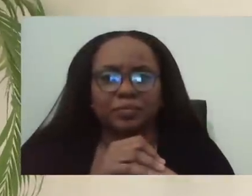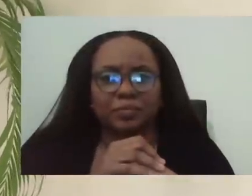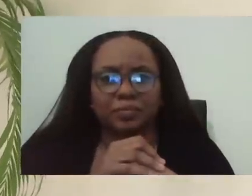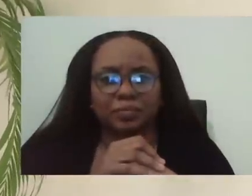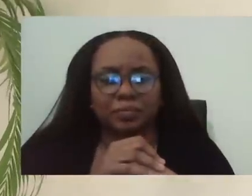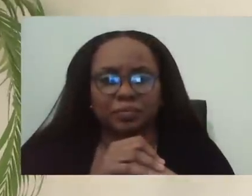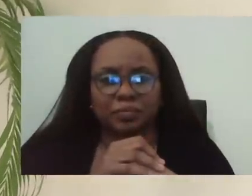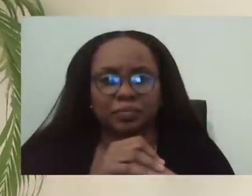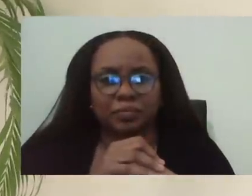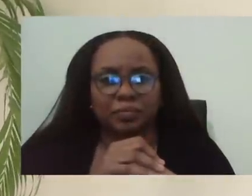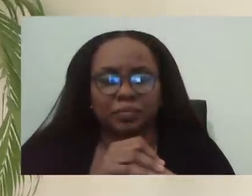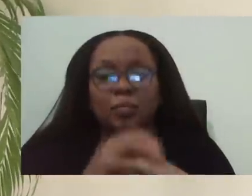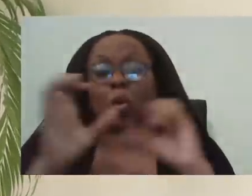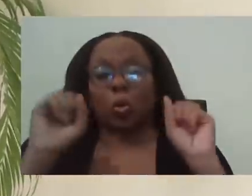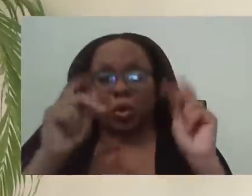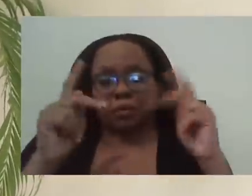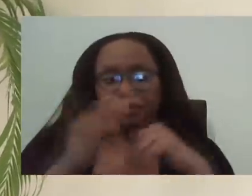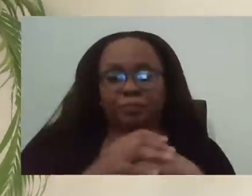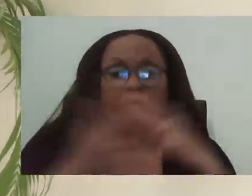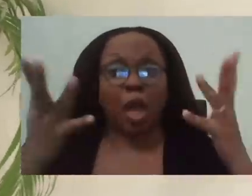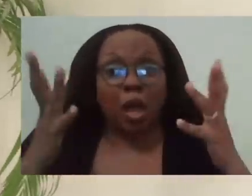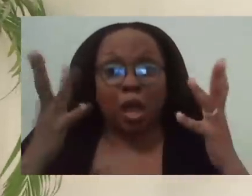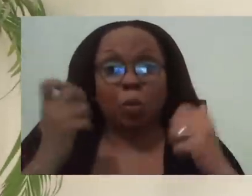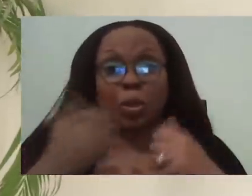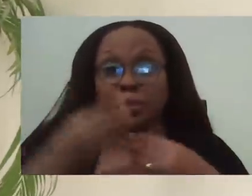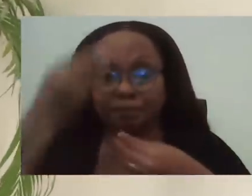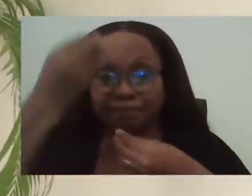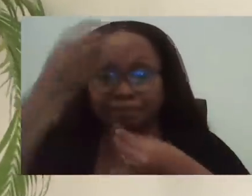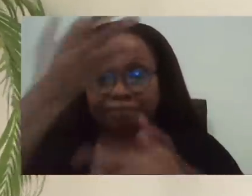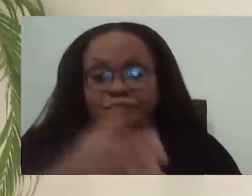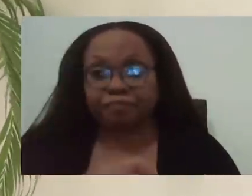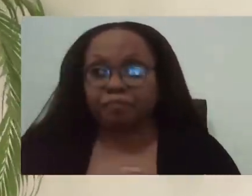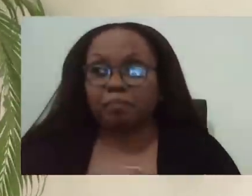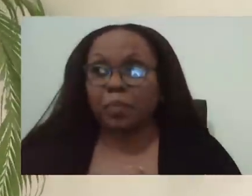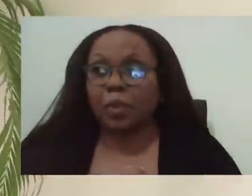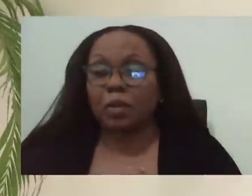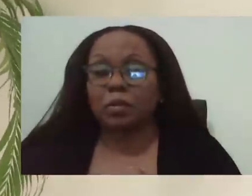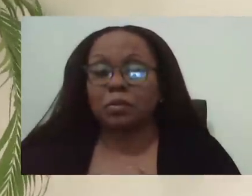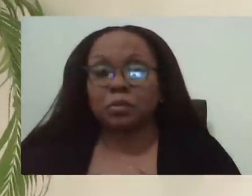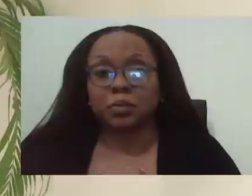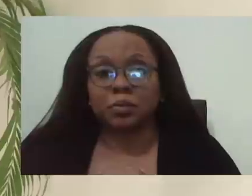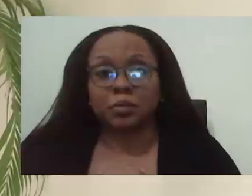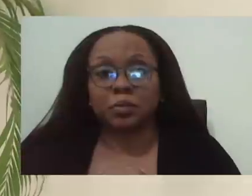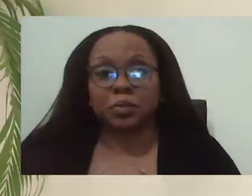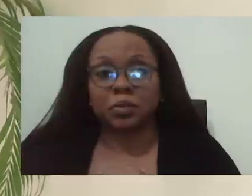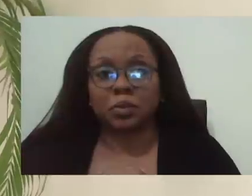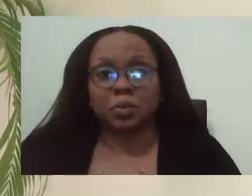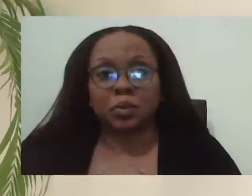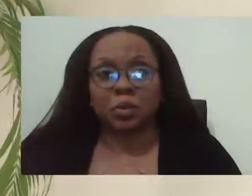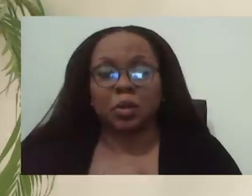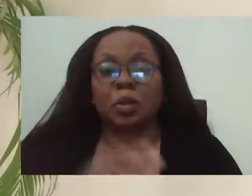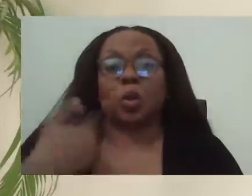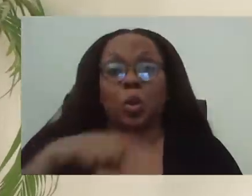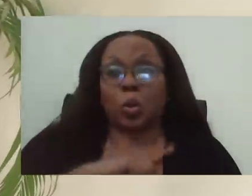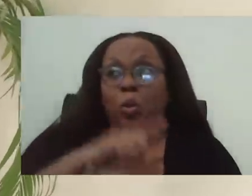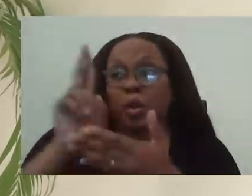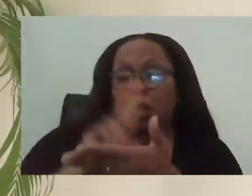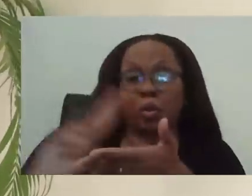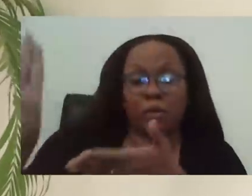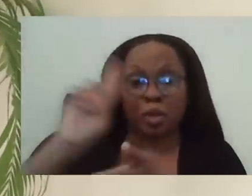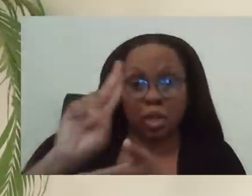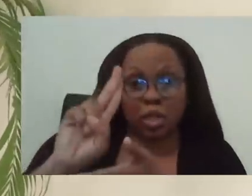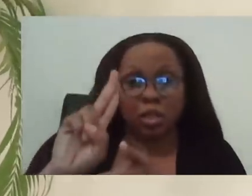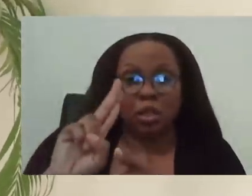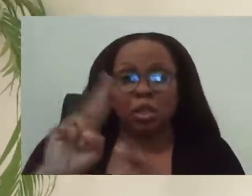medium to long term investments, uh, that we, uh, you, we think we need in terms of fighting